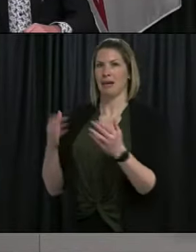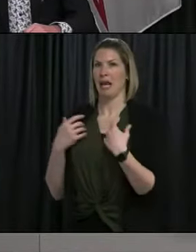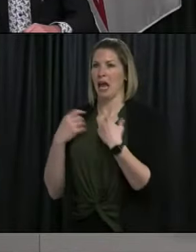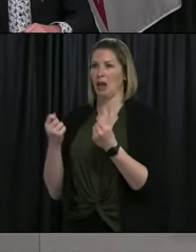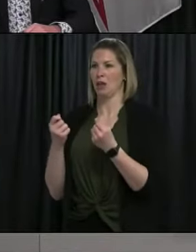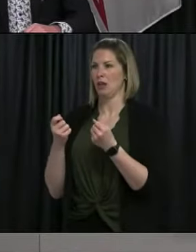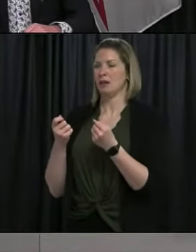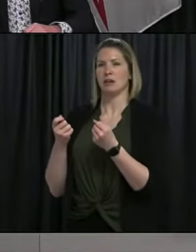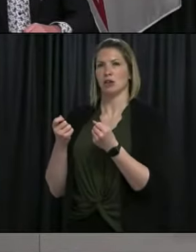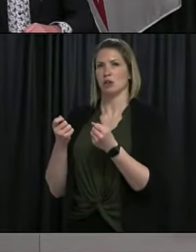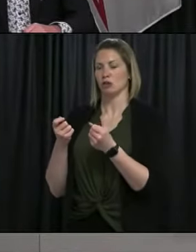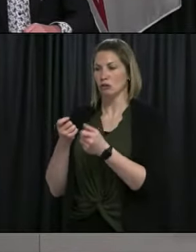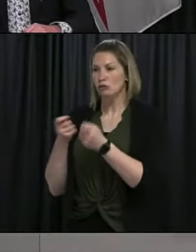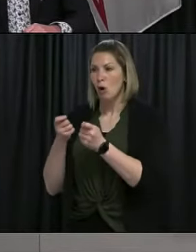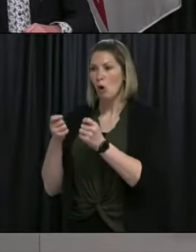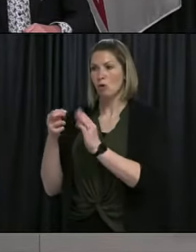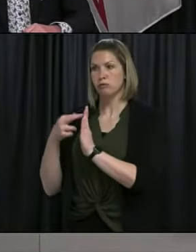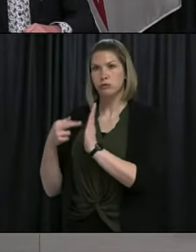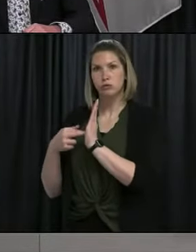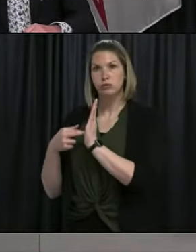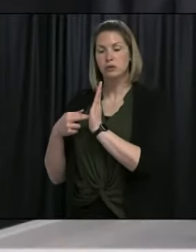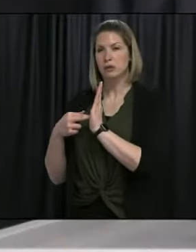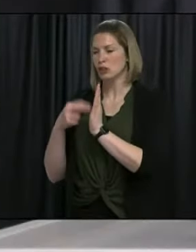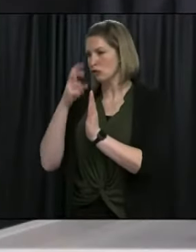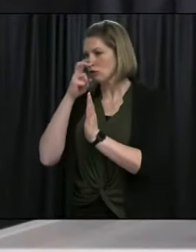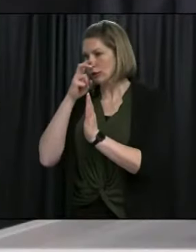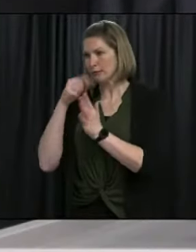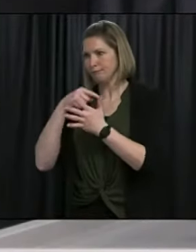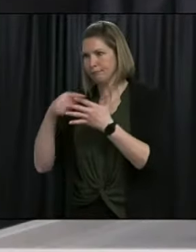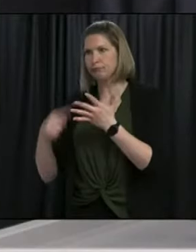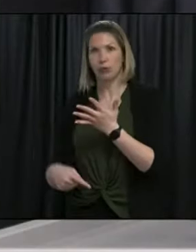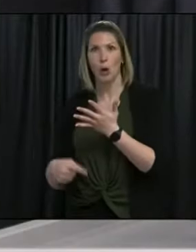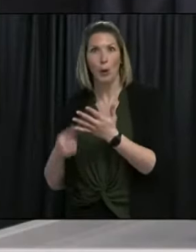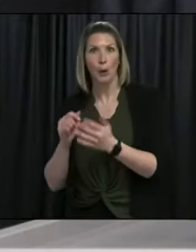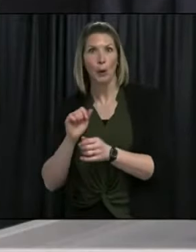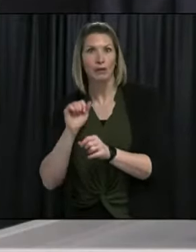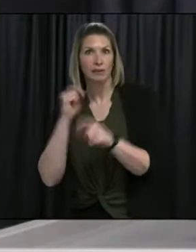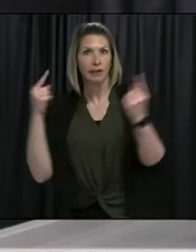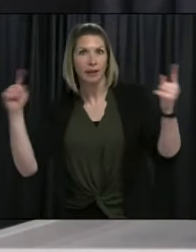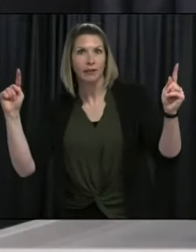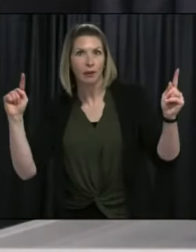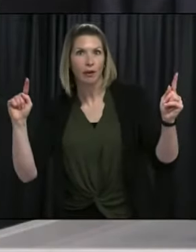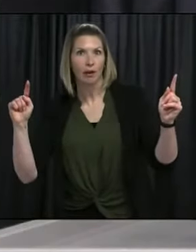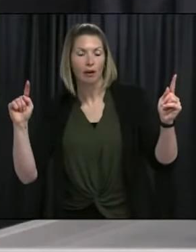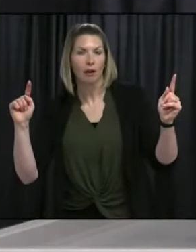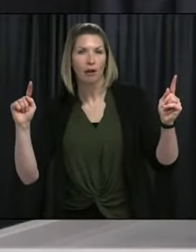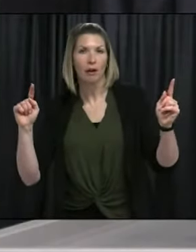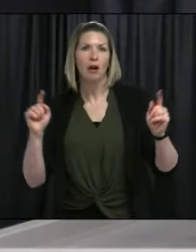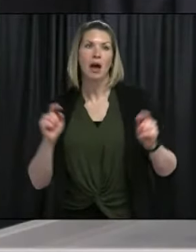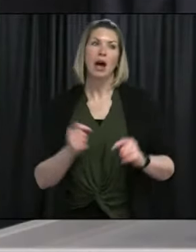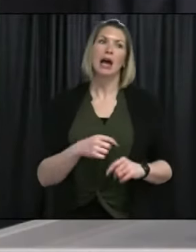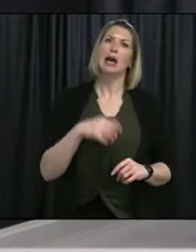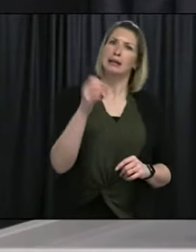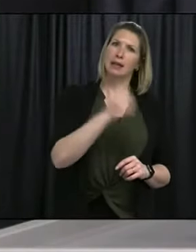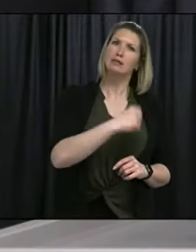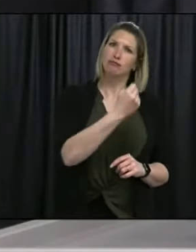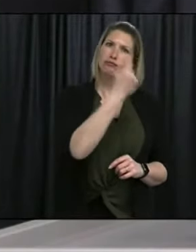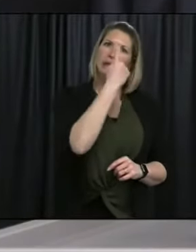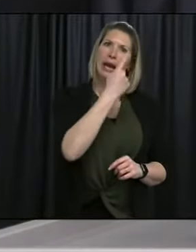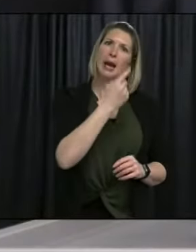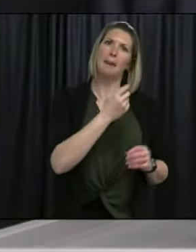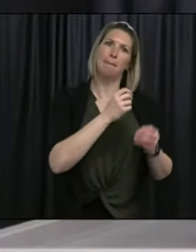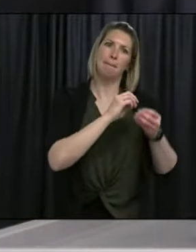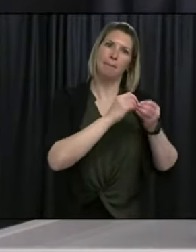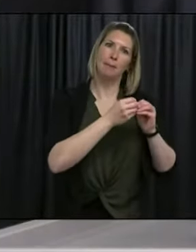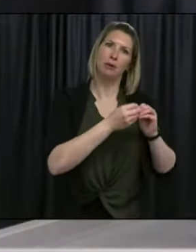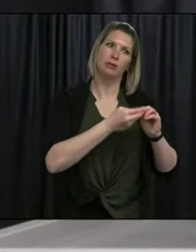epidemics. And it's worked. I think the important thing is that we are seeing more cases. We are